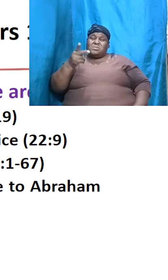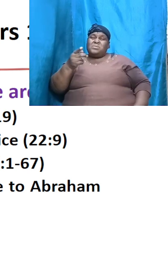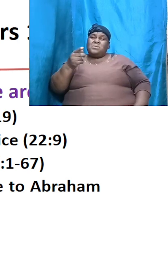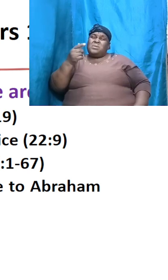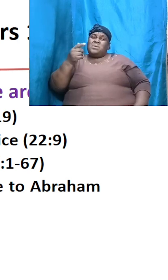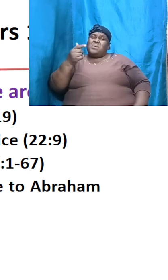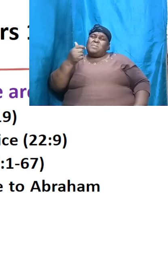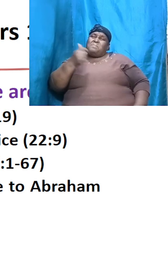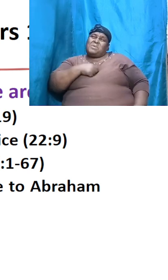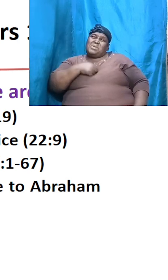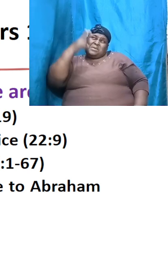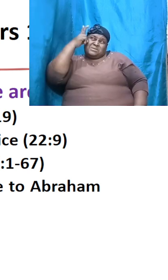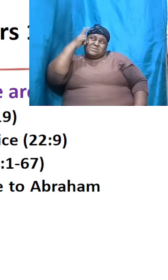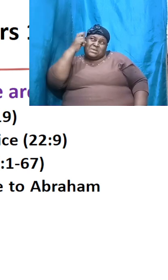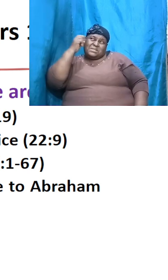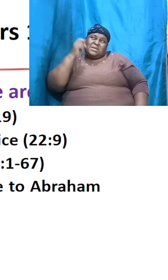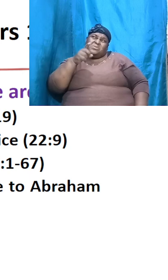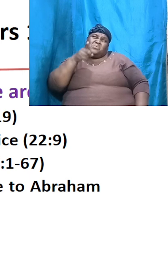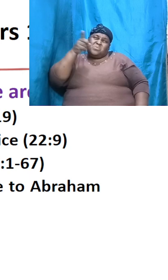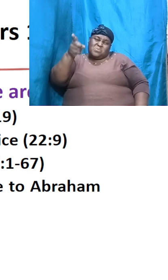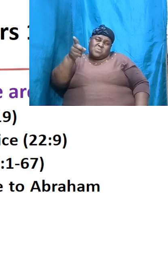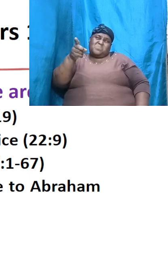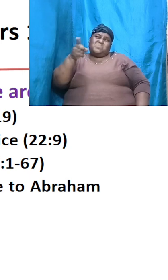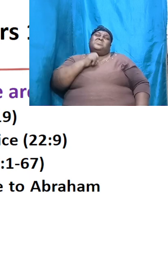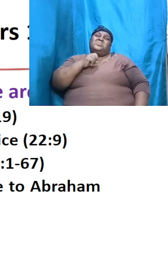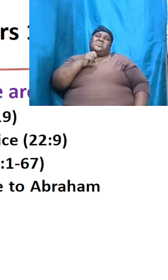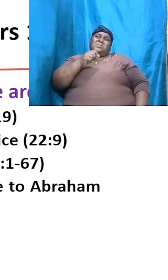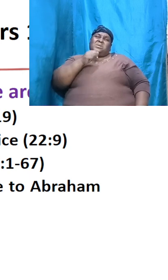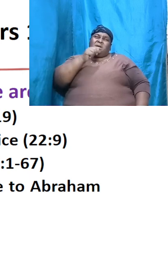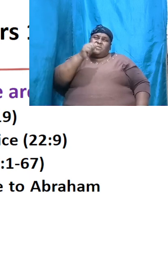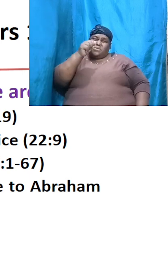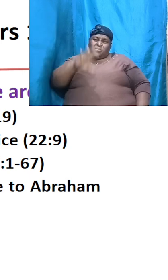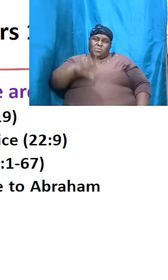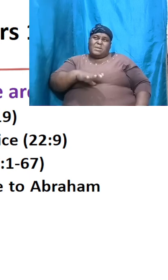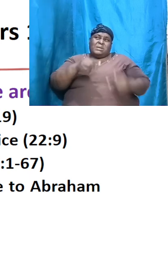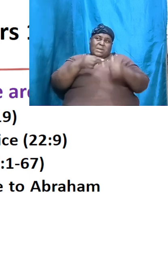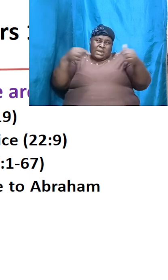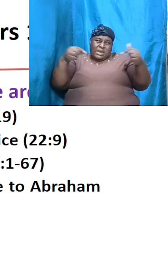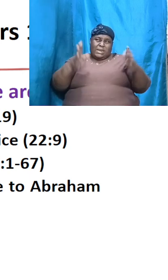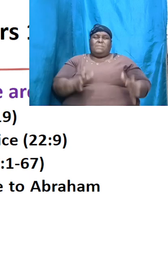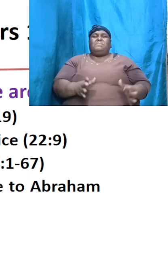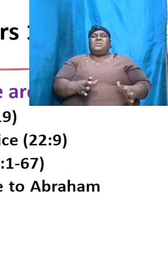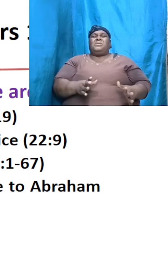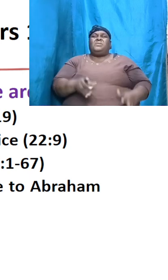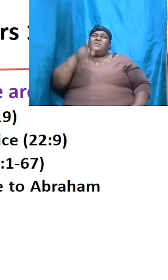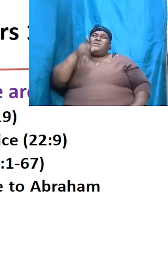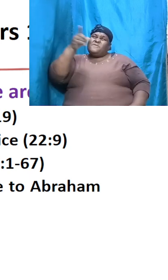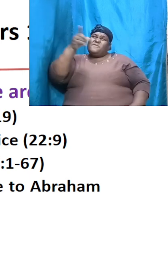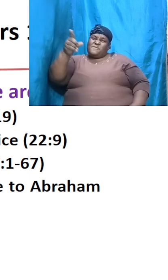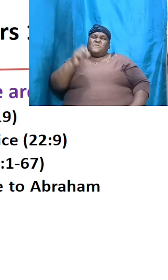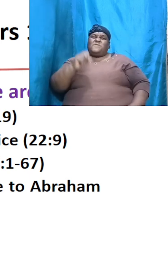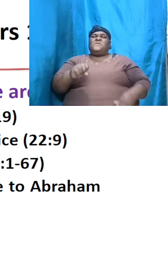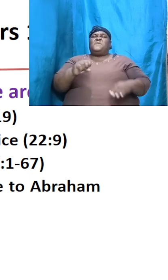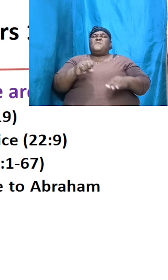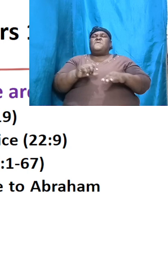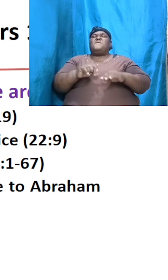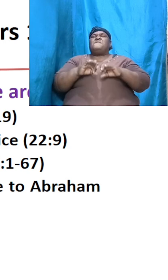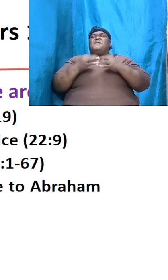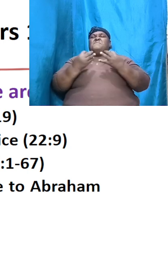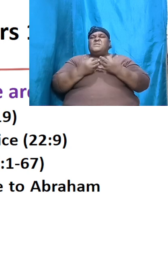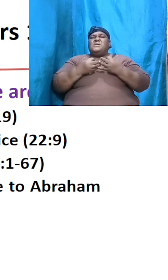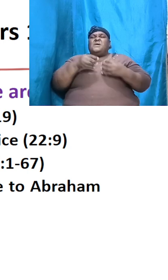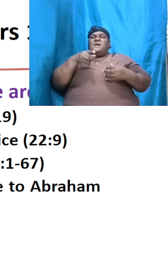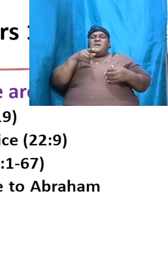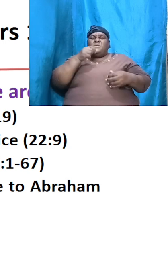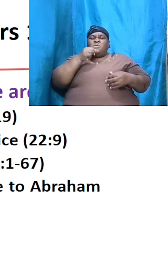make you and the woman the enemies I am going to cause thy seed and her seed to be at odds